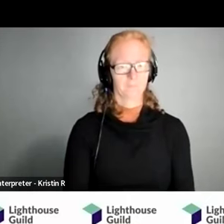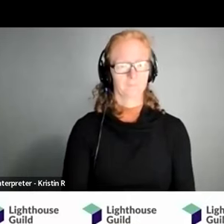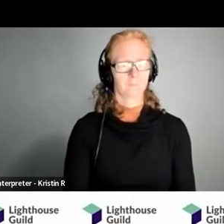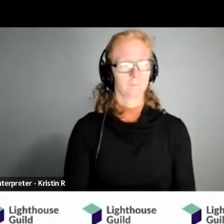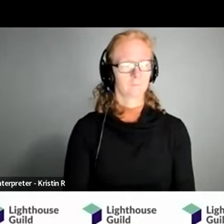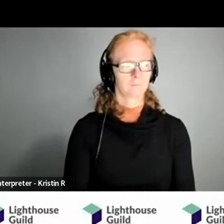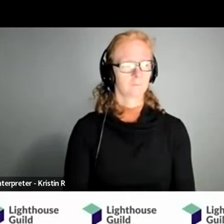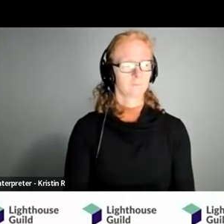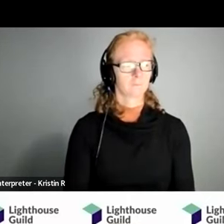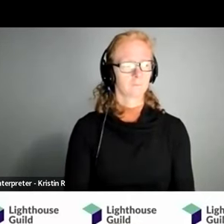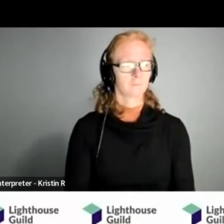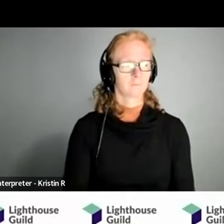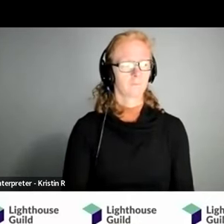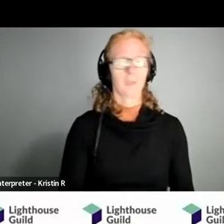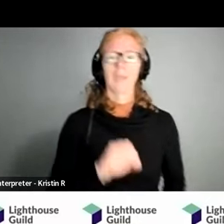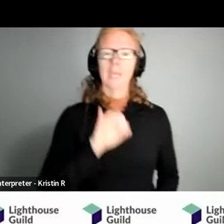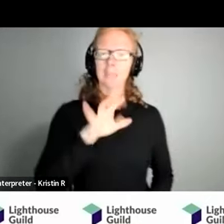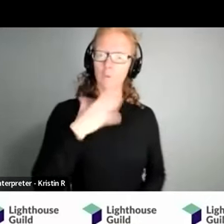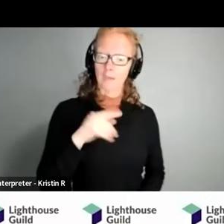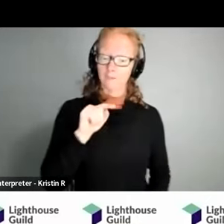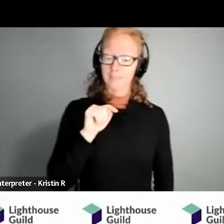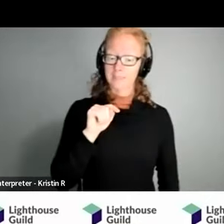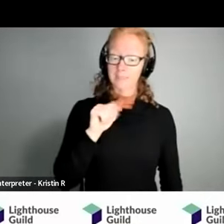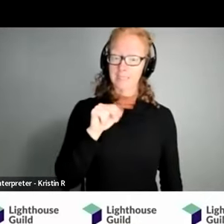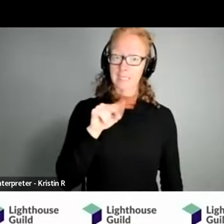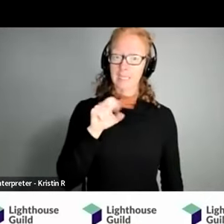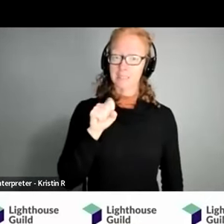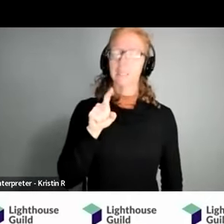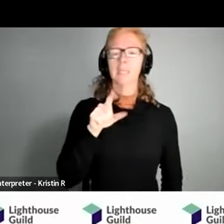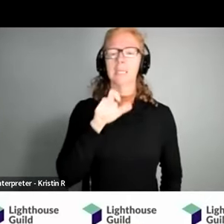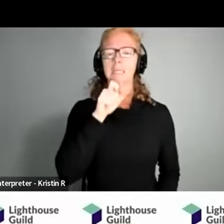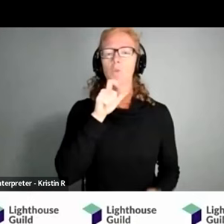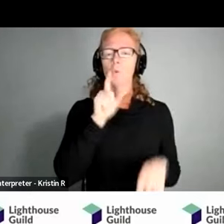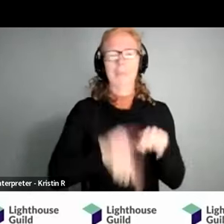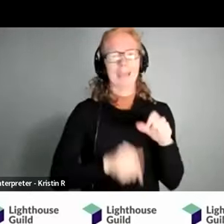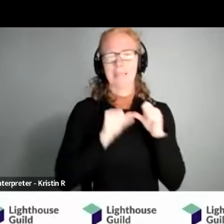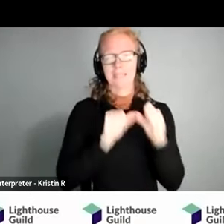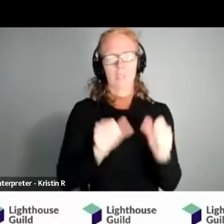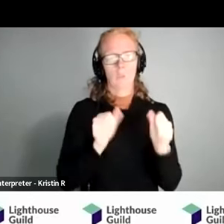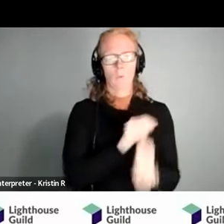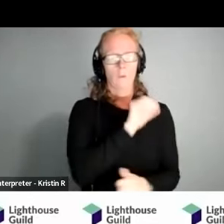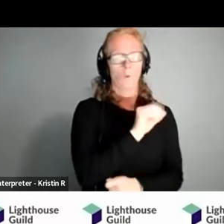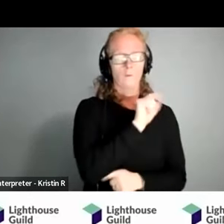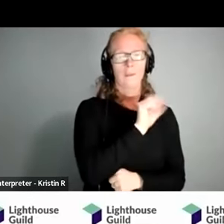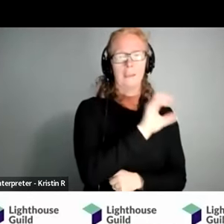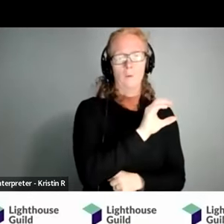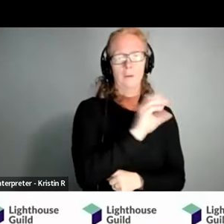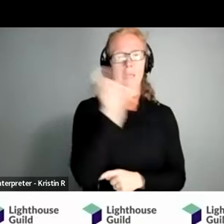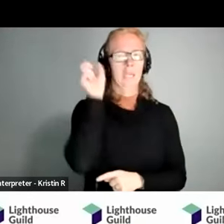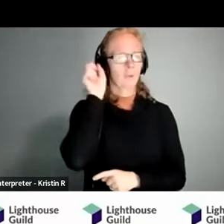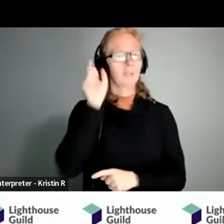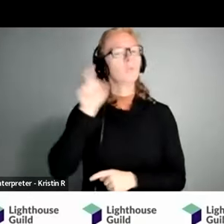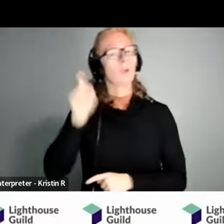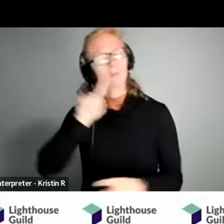aids if you have tinnitus you're not allowed to go further you typically will need to see an audiologist and have a medical